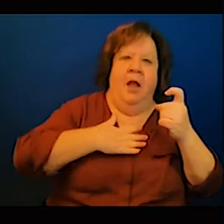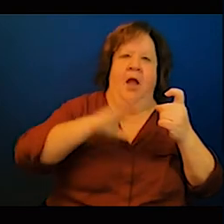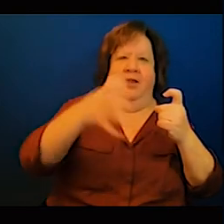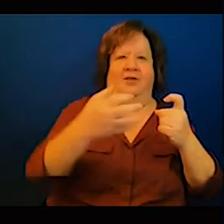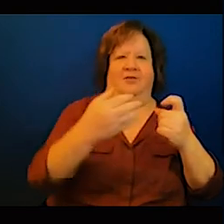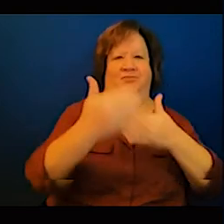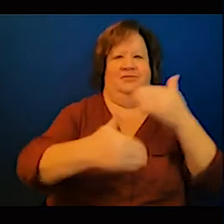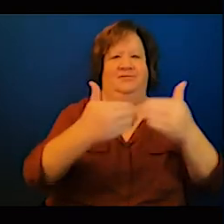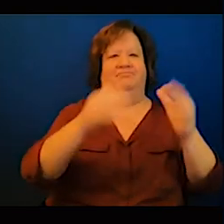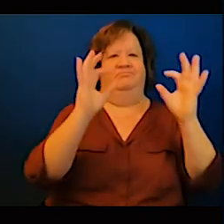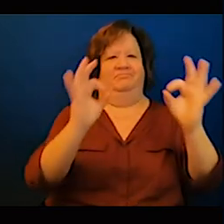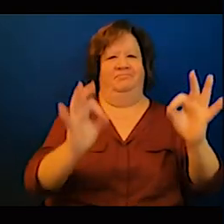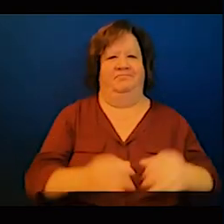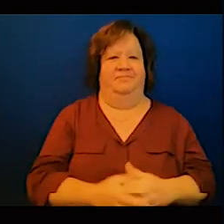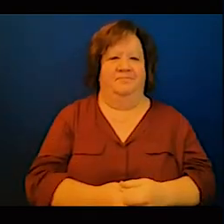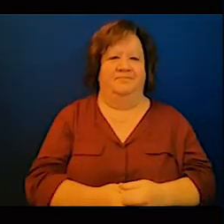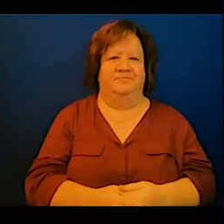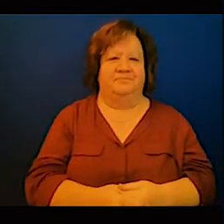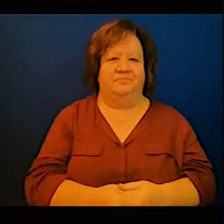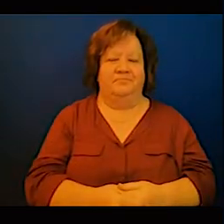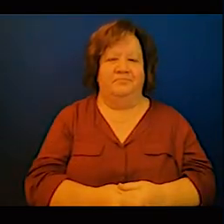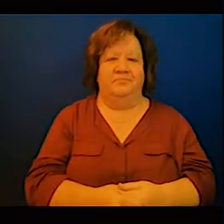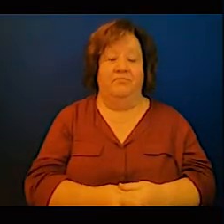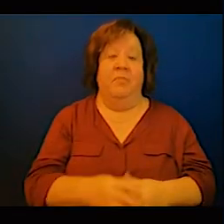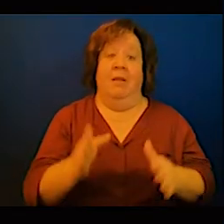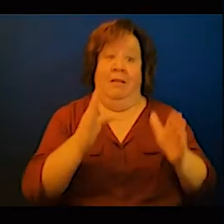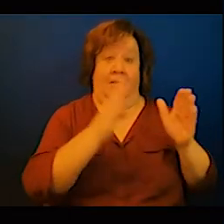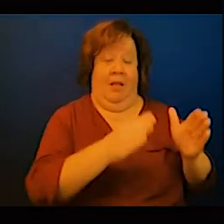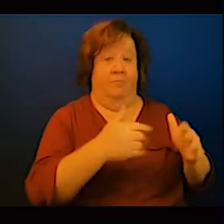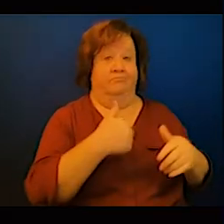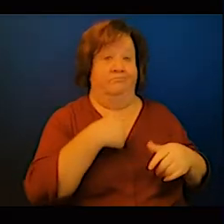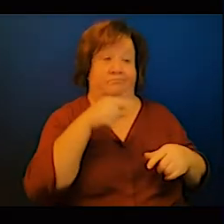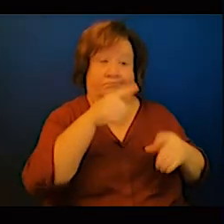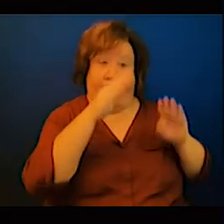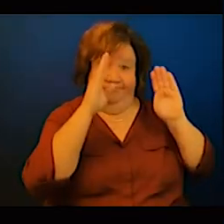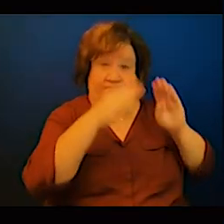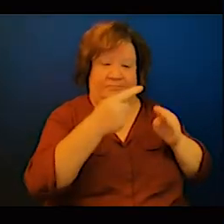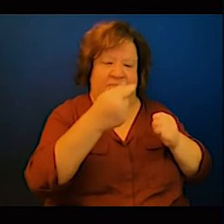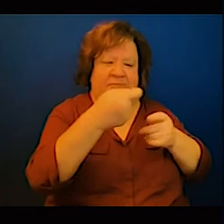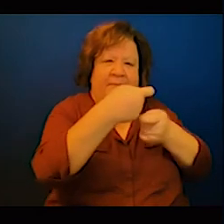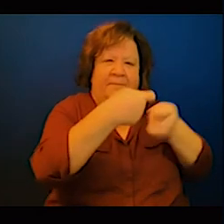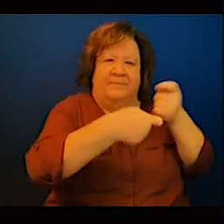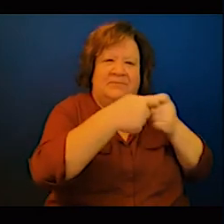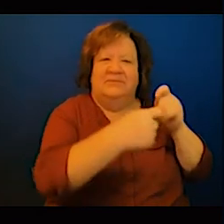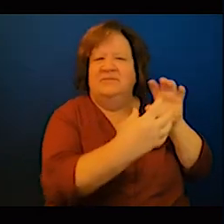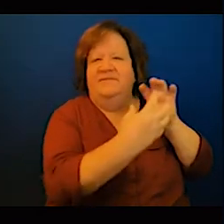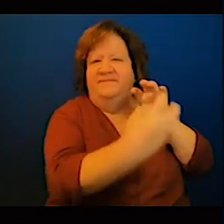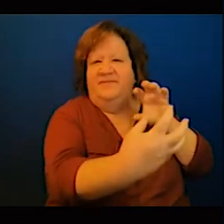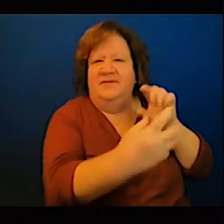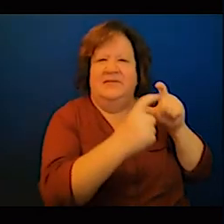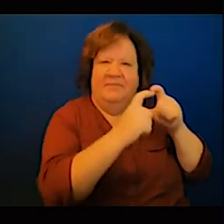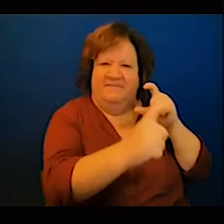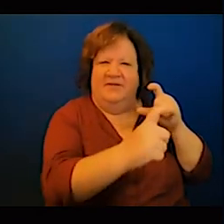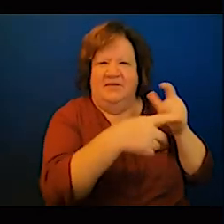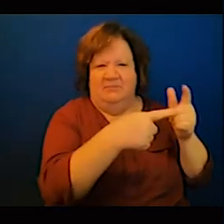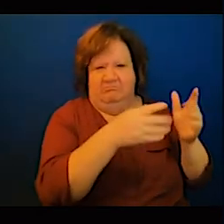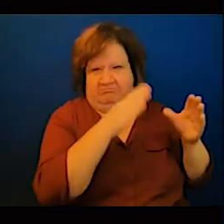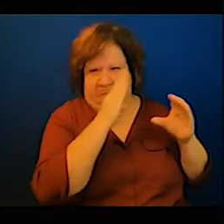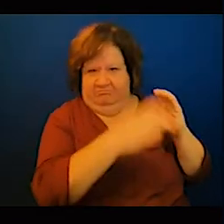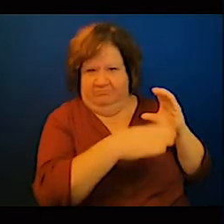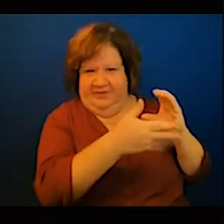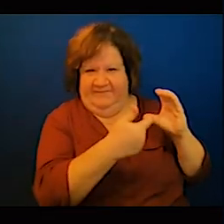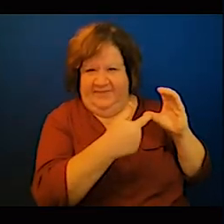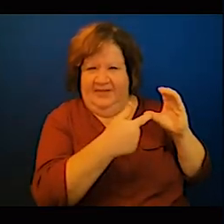a chance to look at more than 10 cops and they say it's not ethical it's not